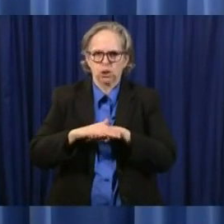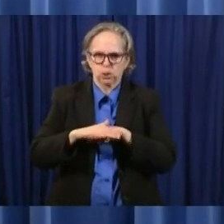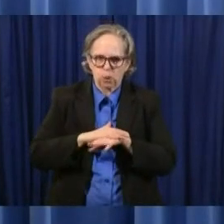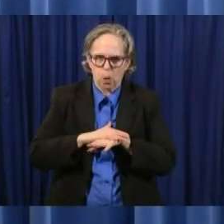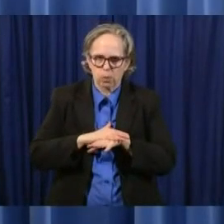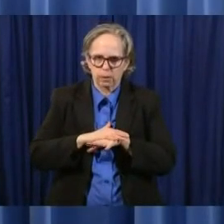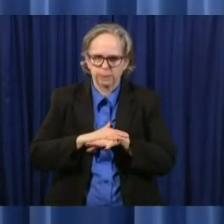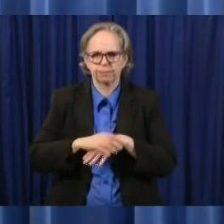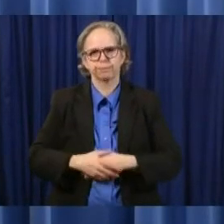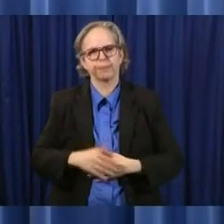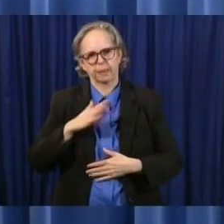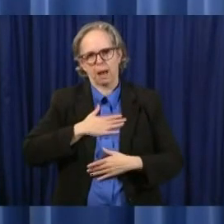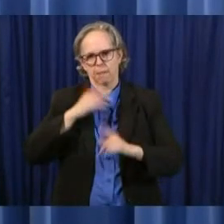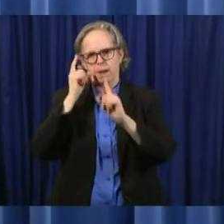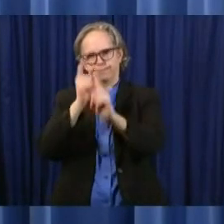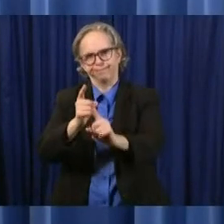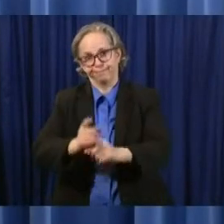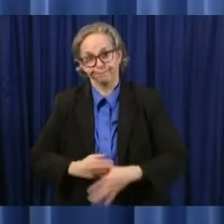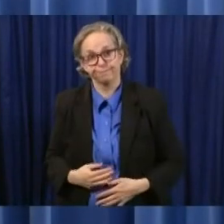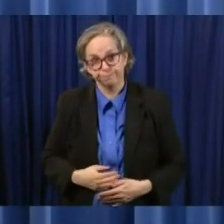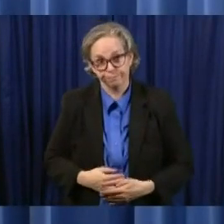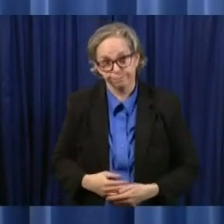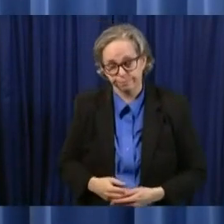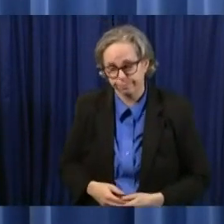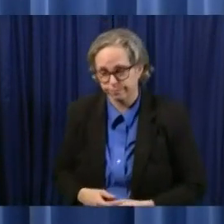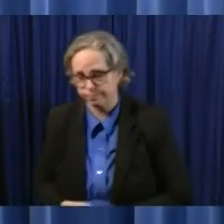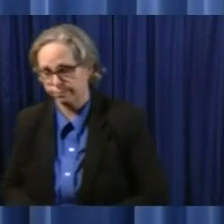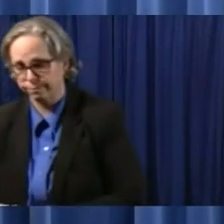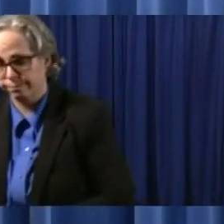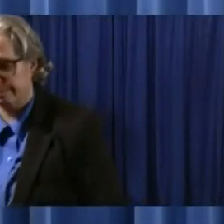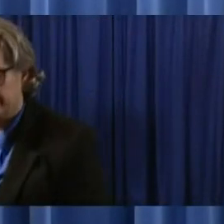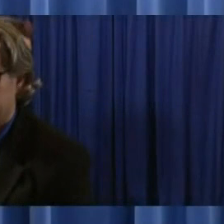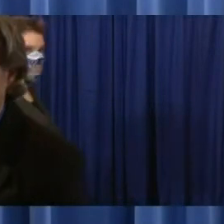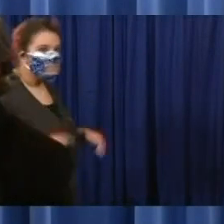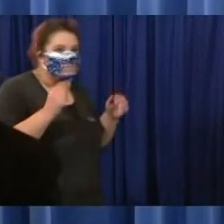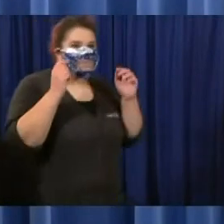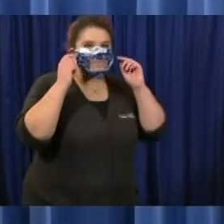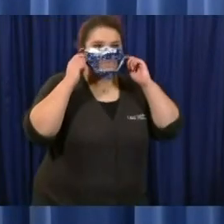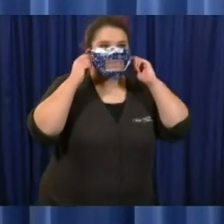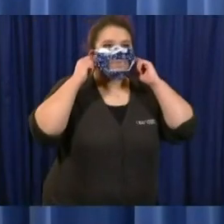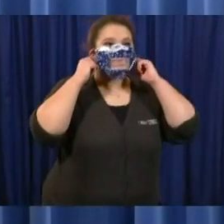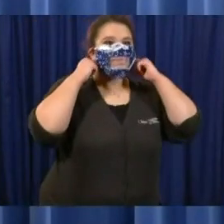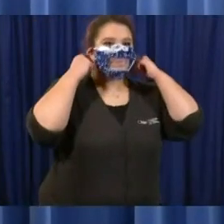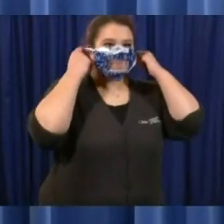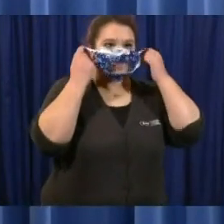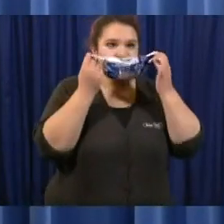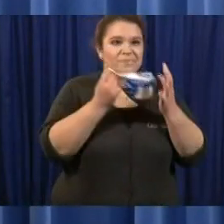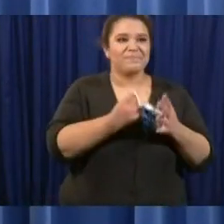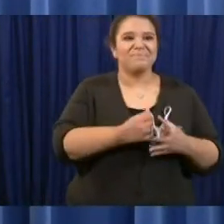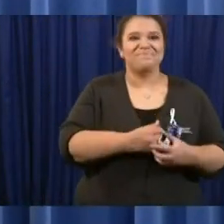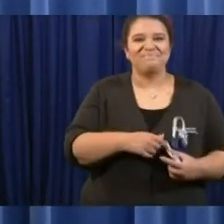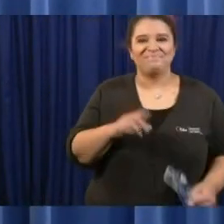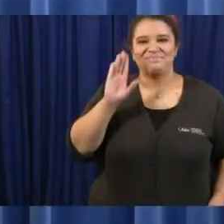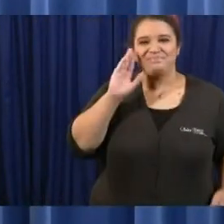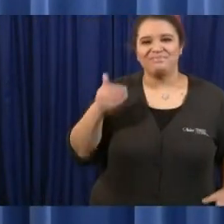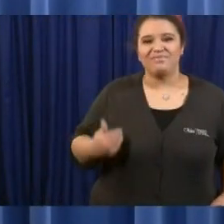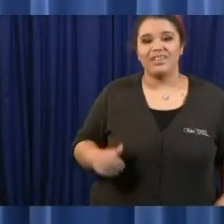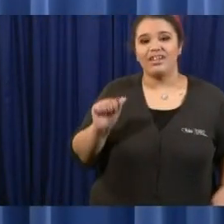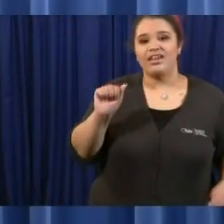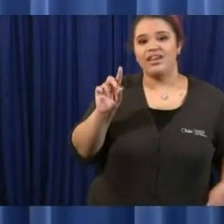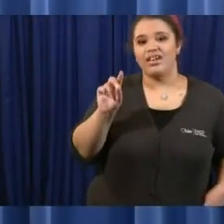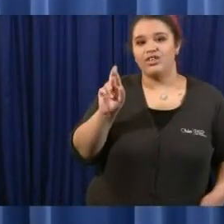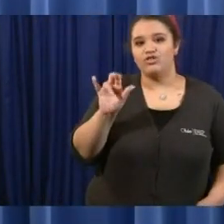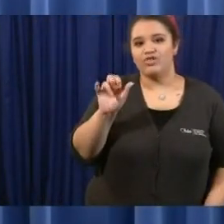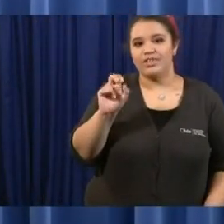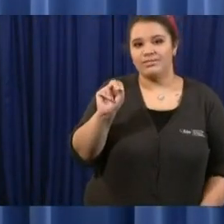adrian robbins with nbc4 and my questions for the governor